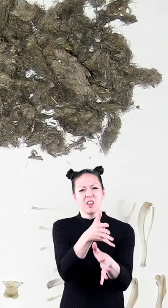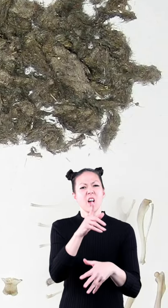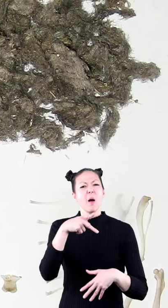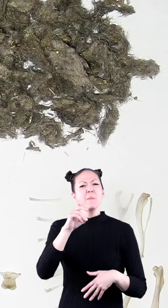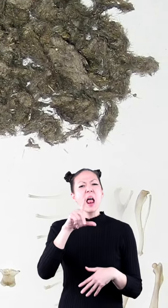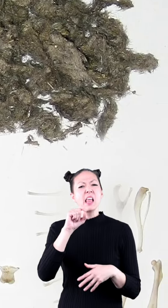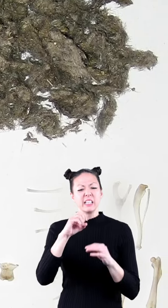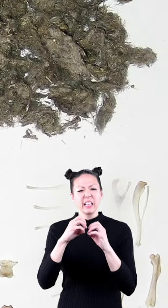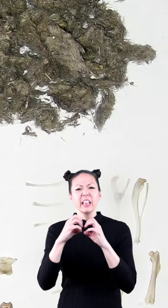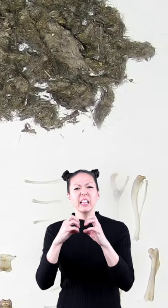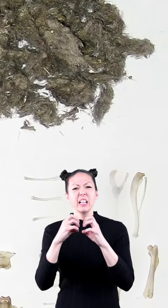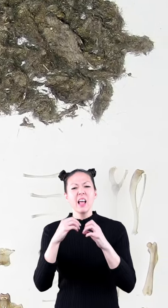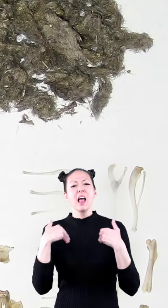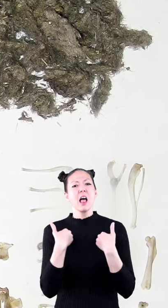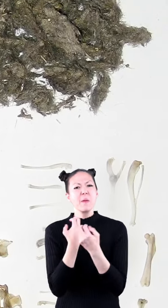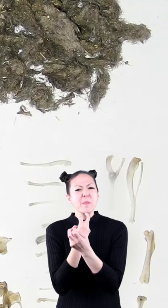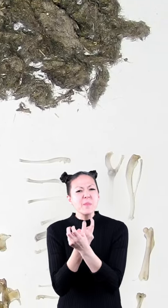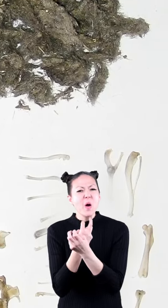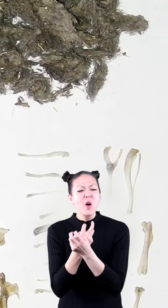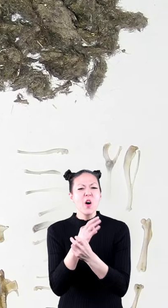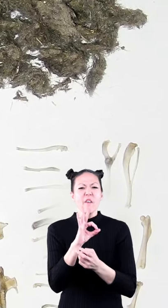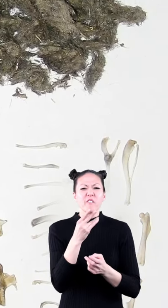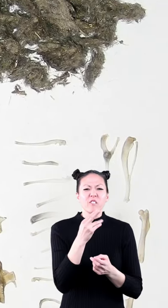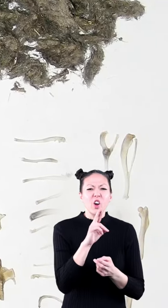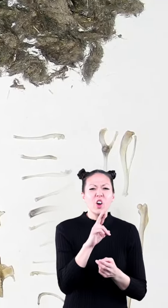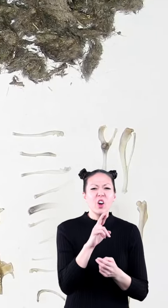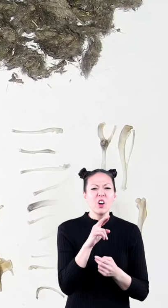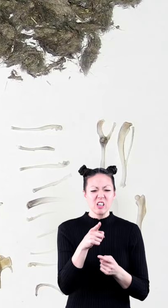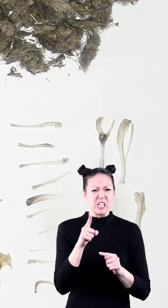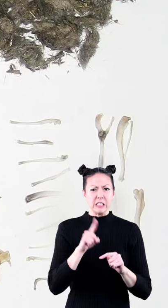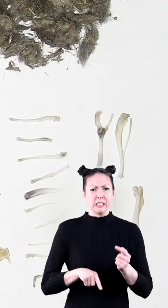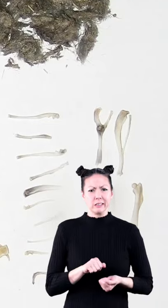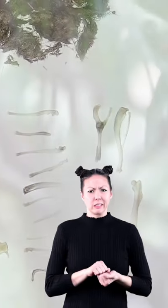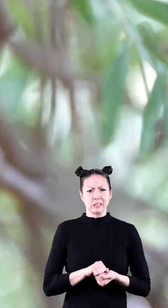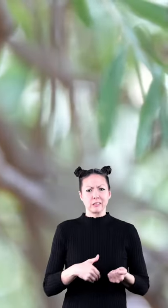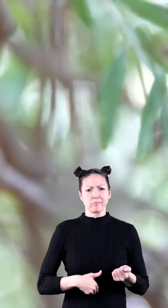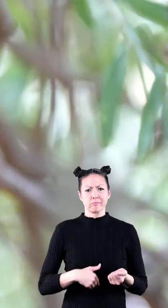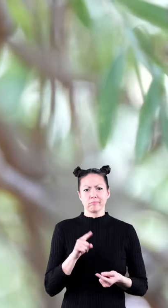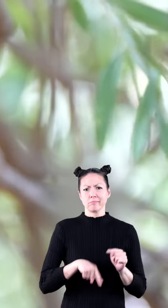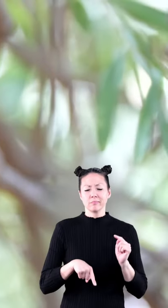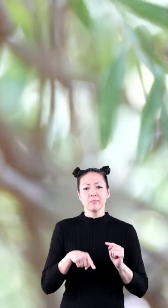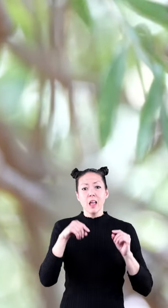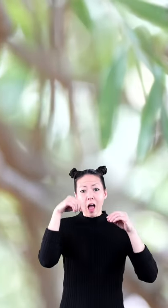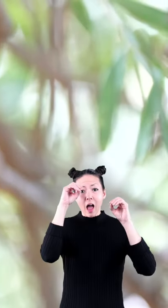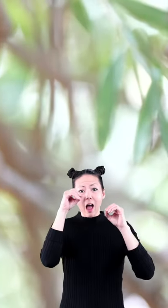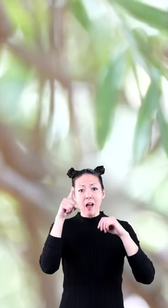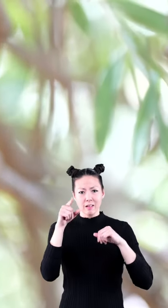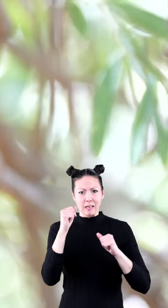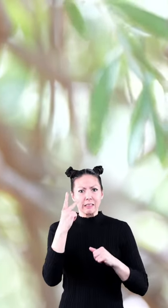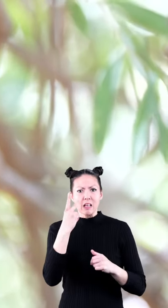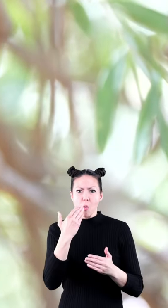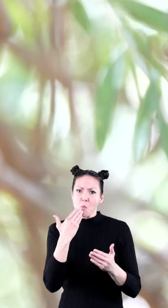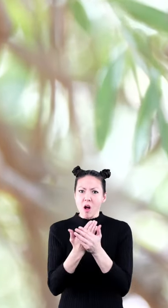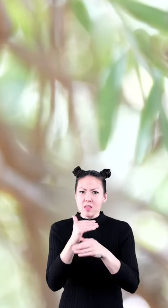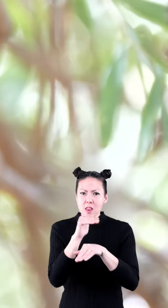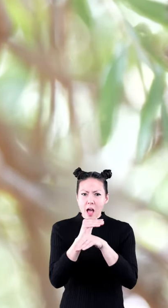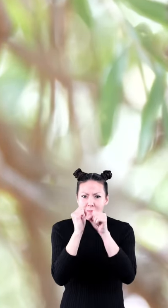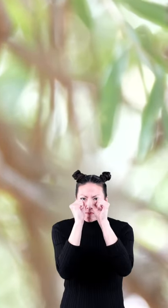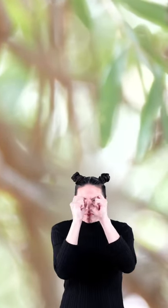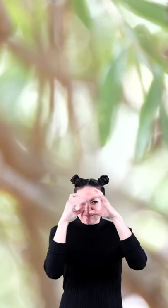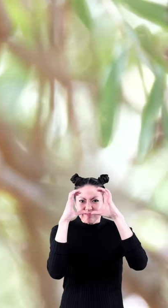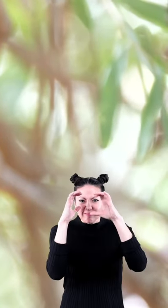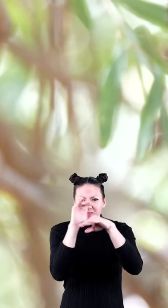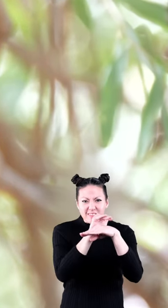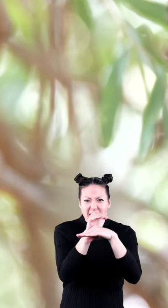pellets which are animal bones and fur that they could not digest owls can see well at night and are fantastic